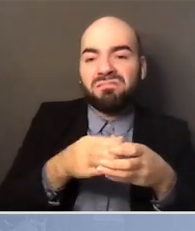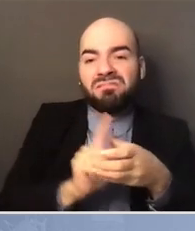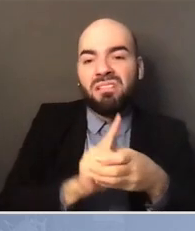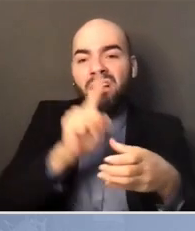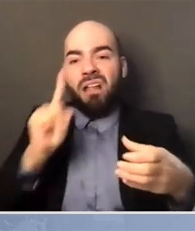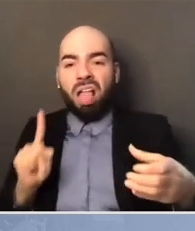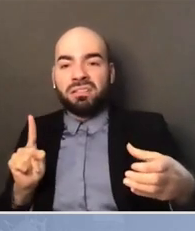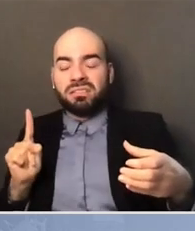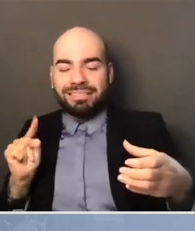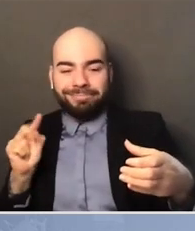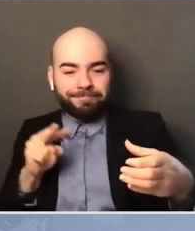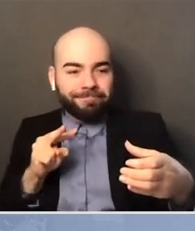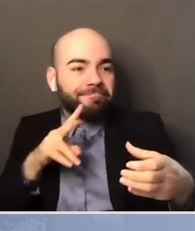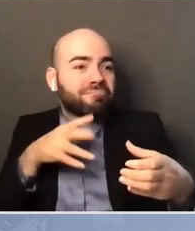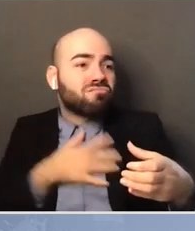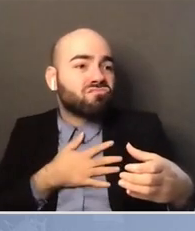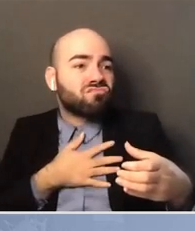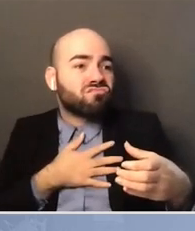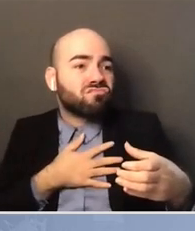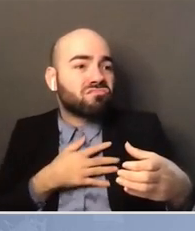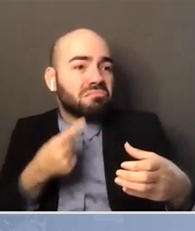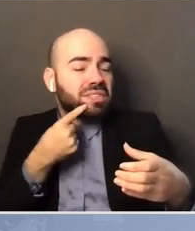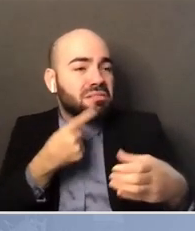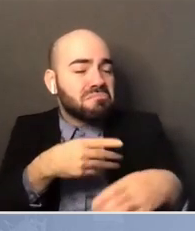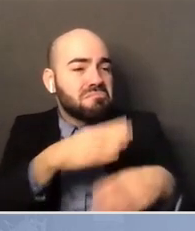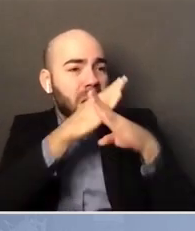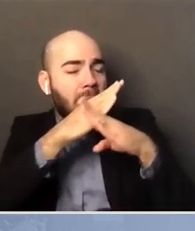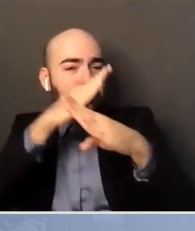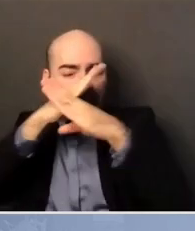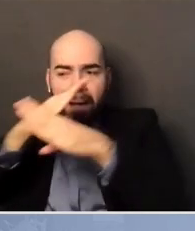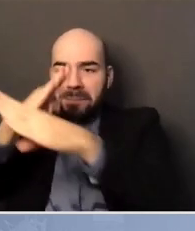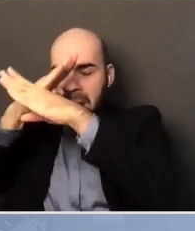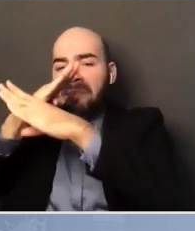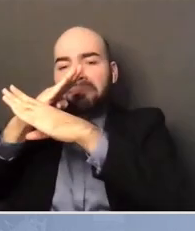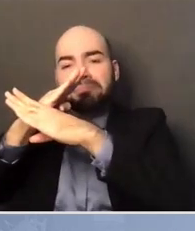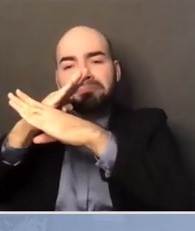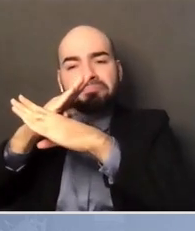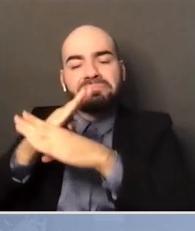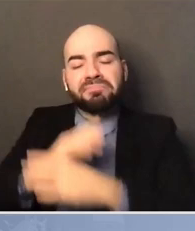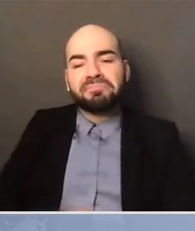ladders of opportunity for them were being blocked in all kinds of ways.